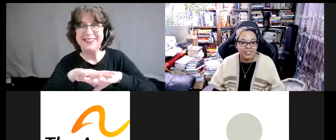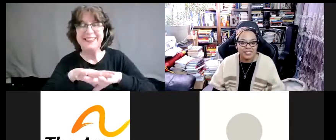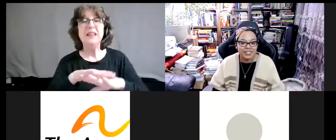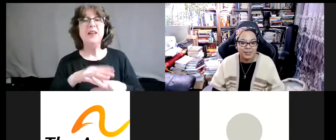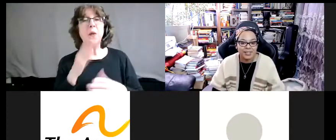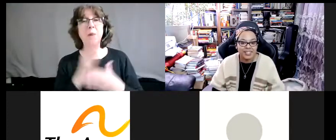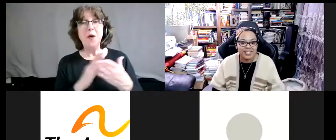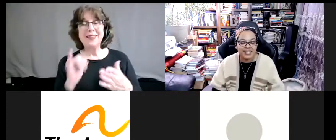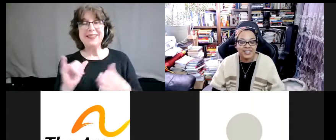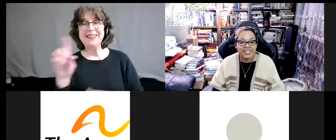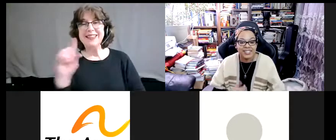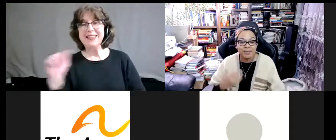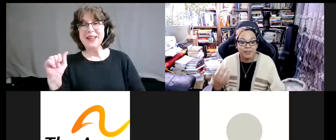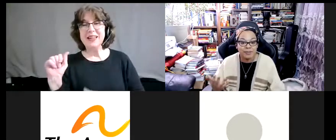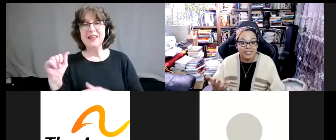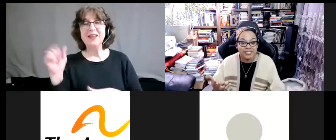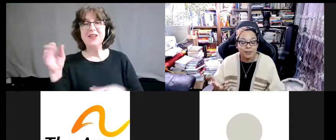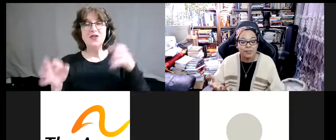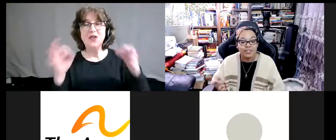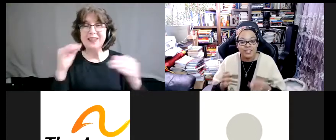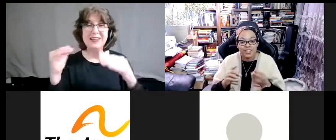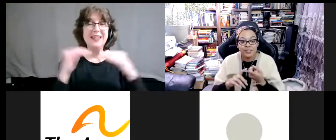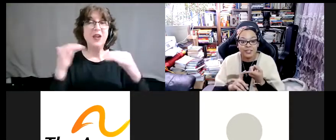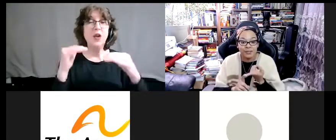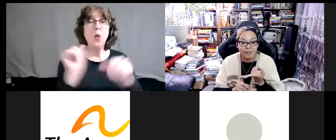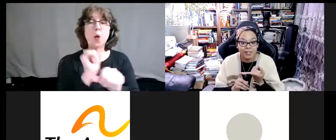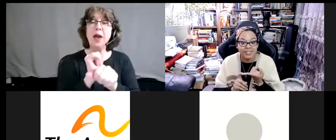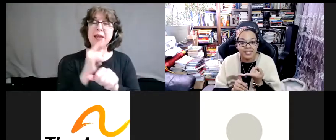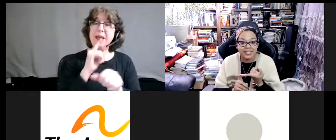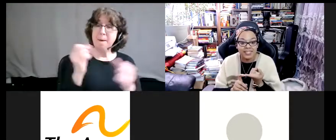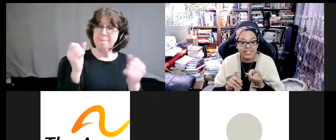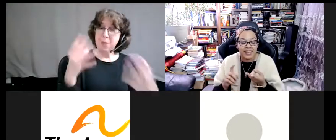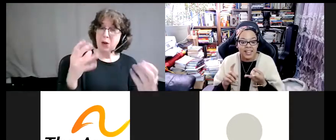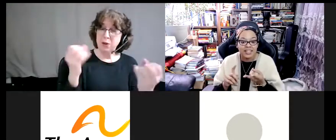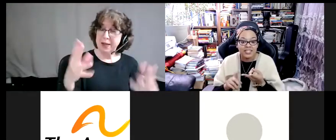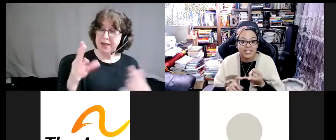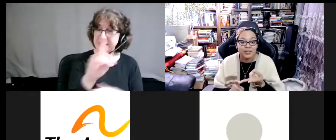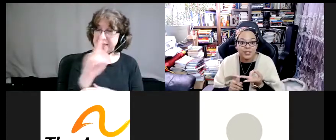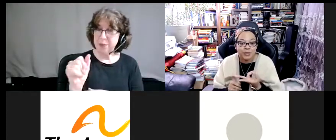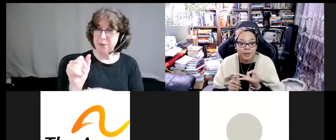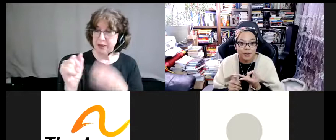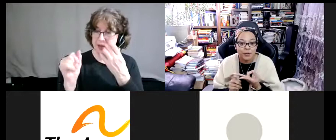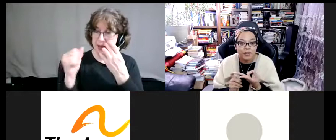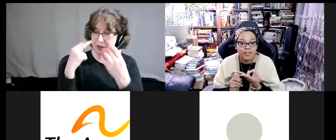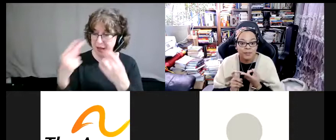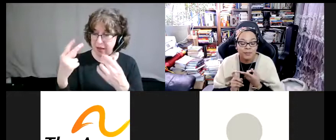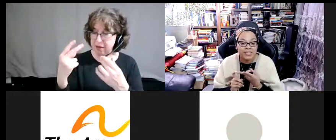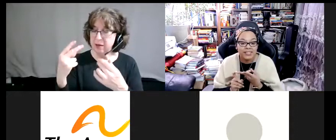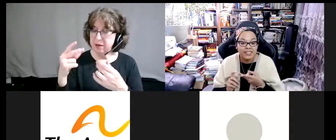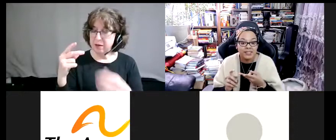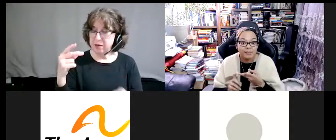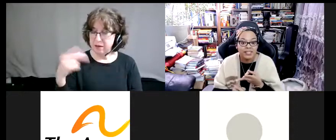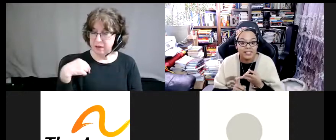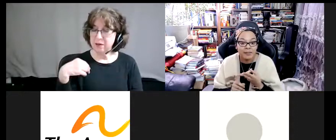disability justice work, you know, and I say multiply disabled. So I shared with you about being autistic. I shared with you about, um,